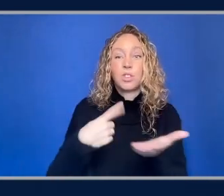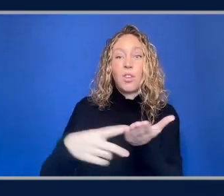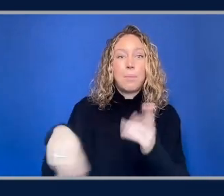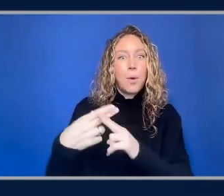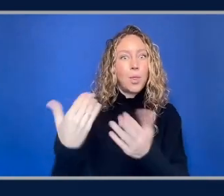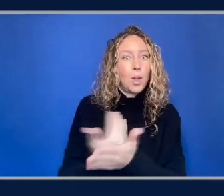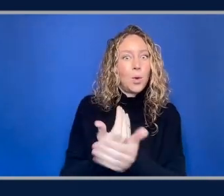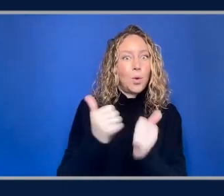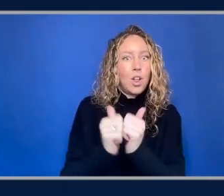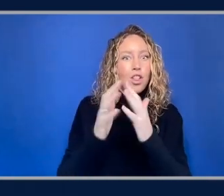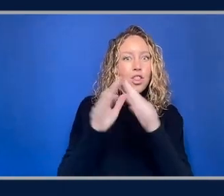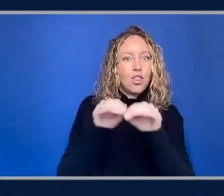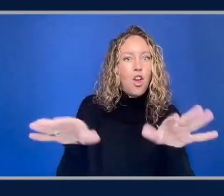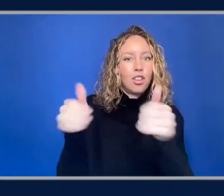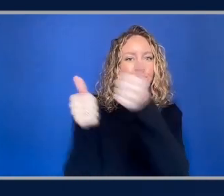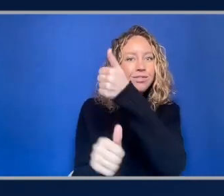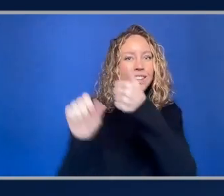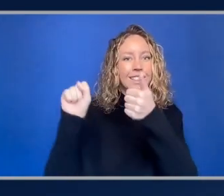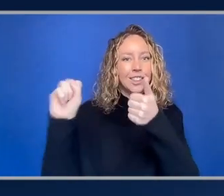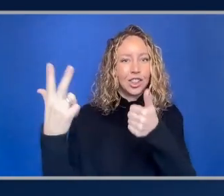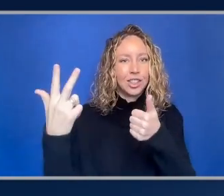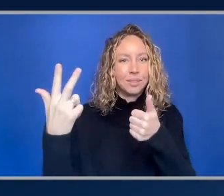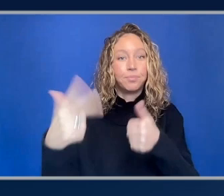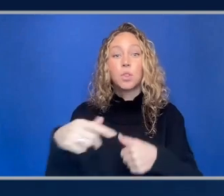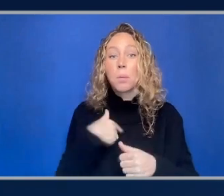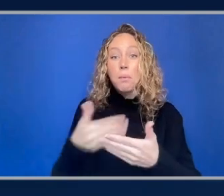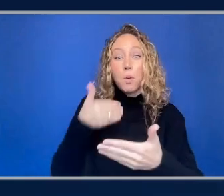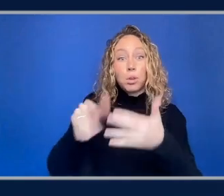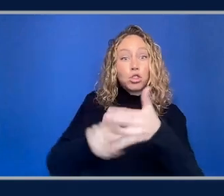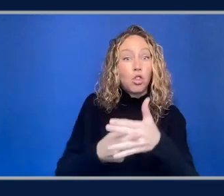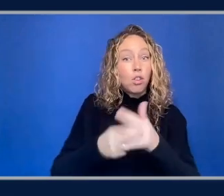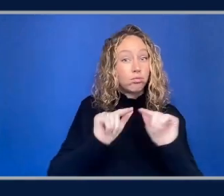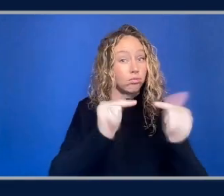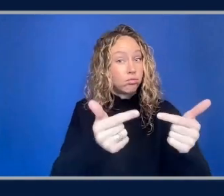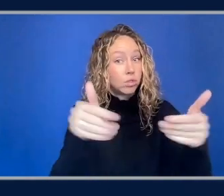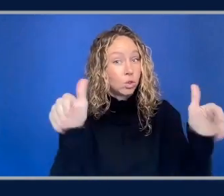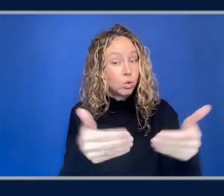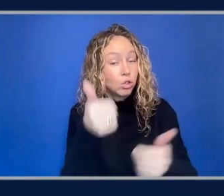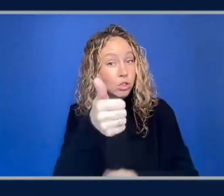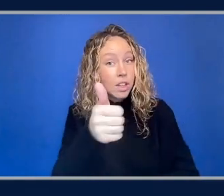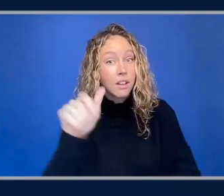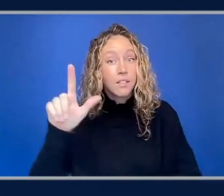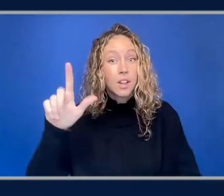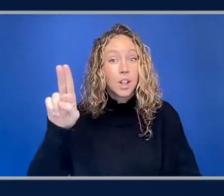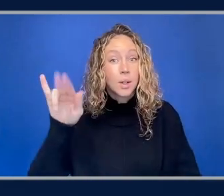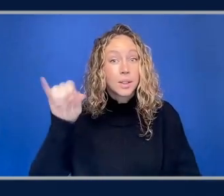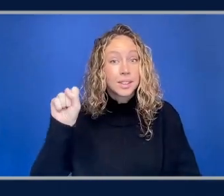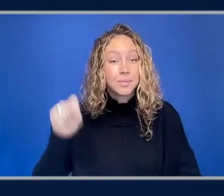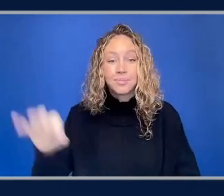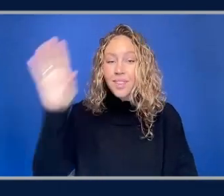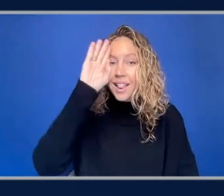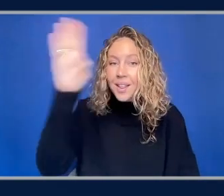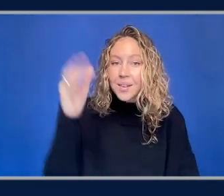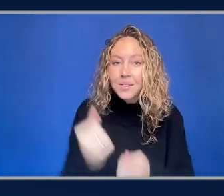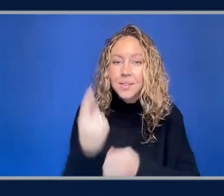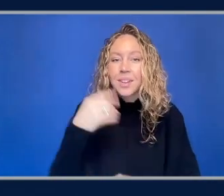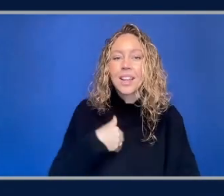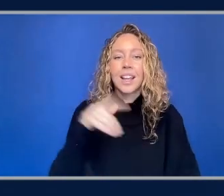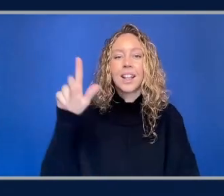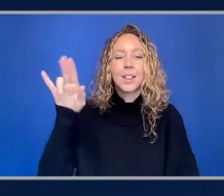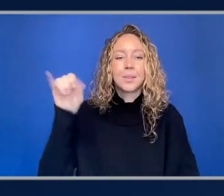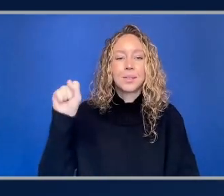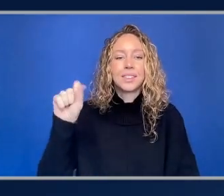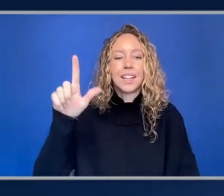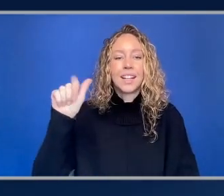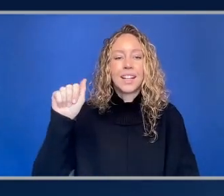s3 but before we get into that why don't you guys go ahead and introduce yourself maybe start with Louie yeah hey everybody Louie Labrador and I'm a product manager